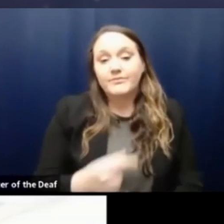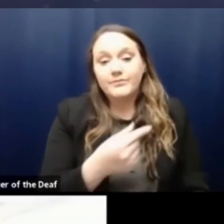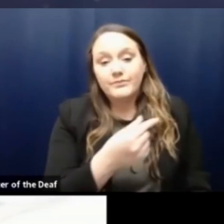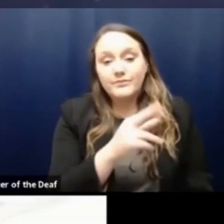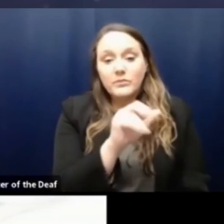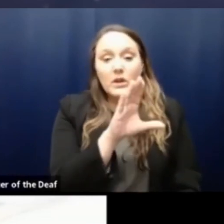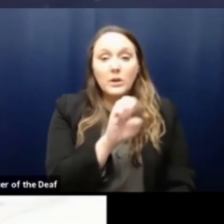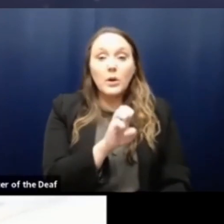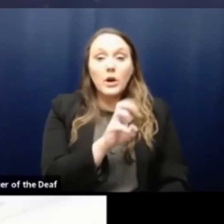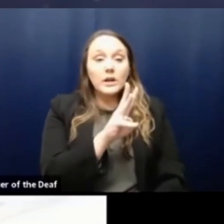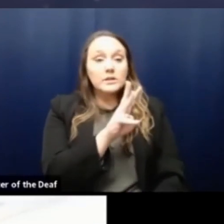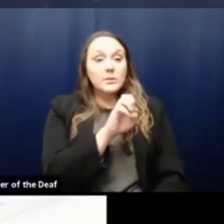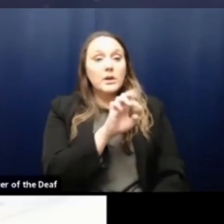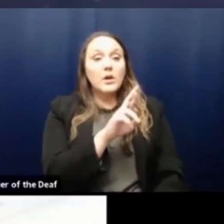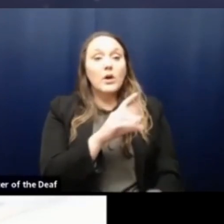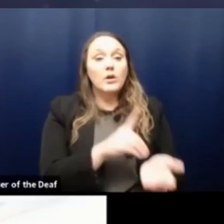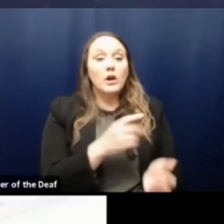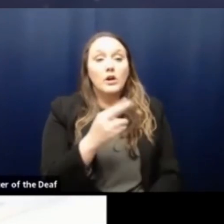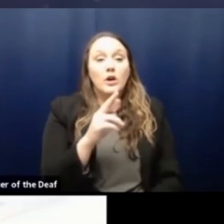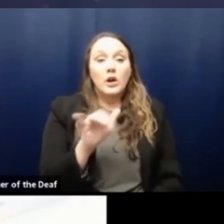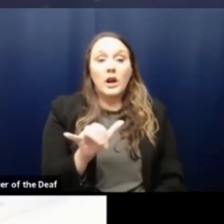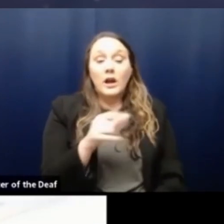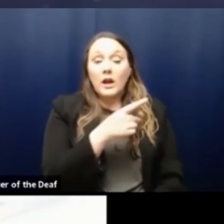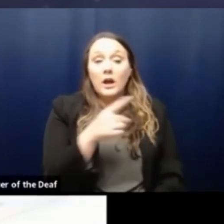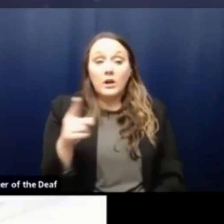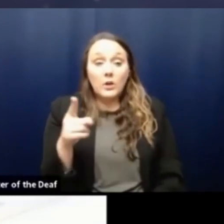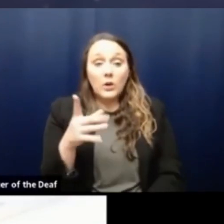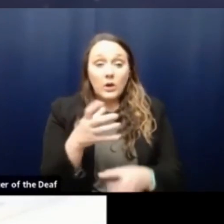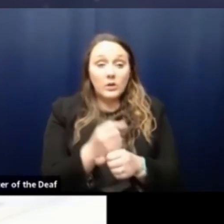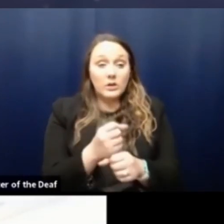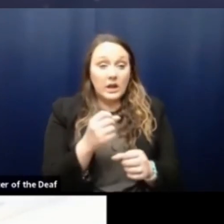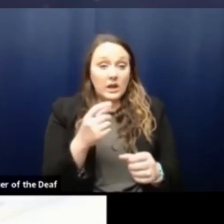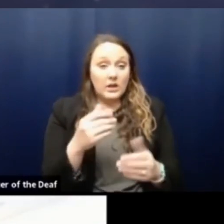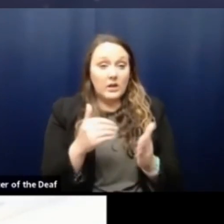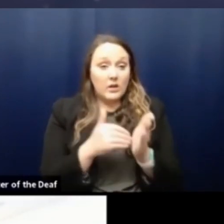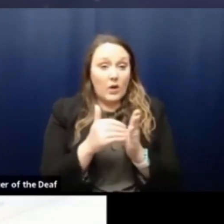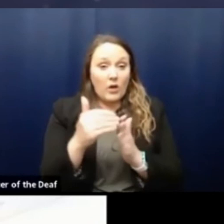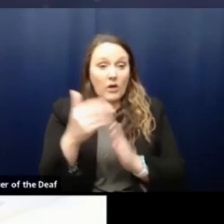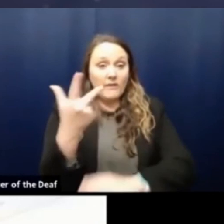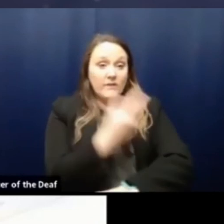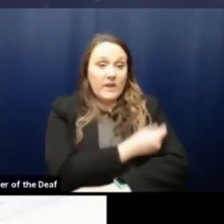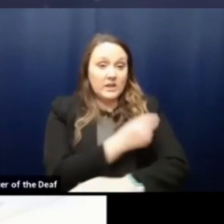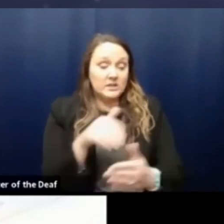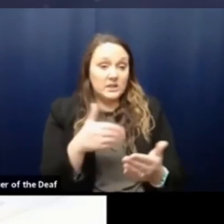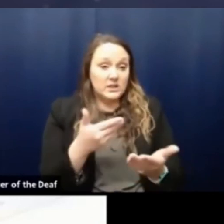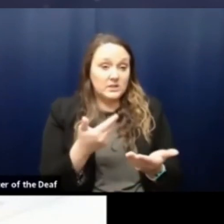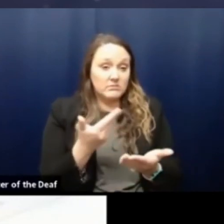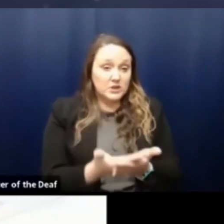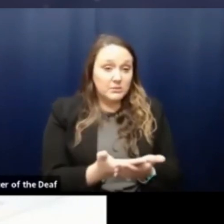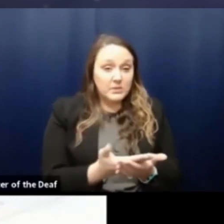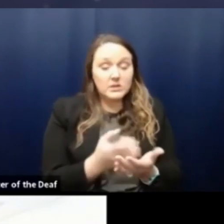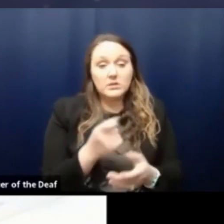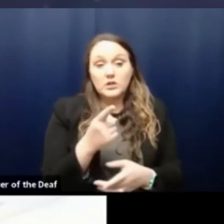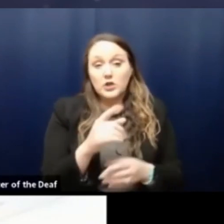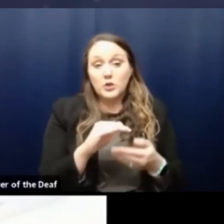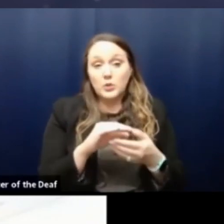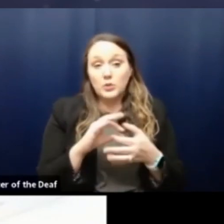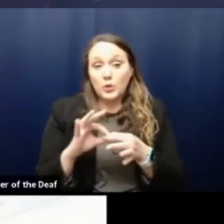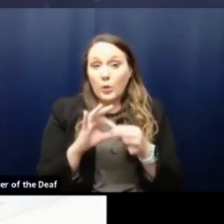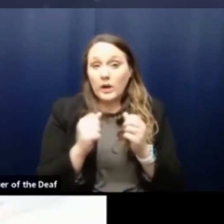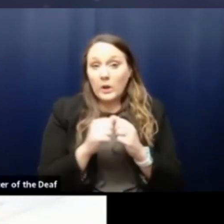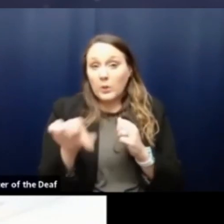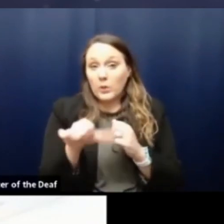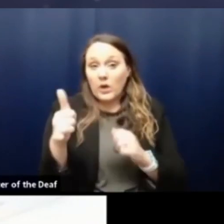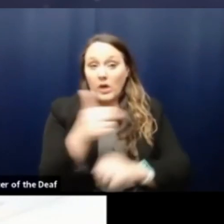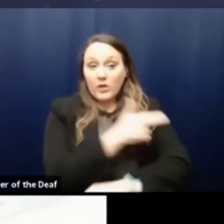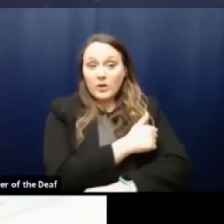WBIR for Dr. Gray. Are you all receiving regular vaccine shipments and are you coordinating with other hospital systems to see